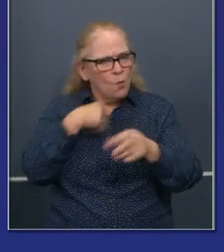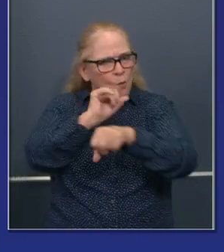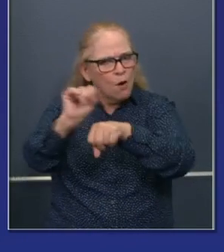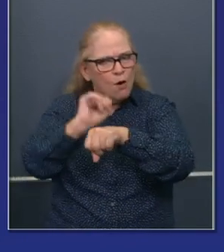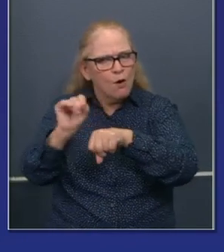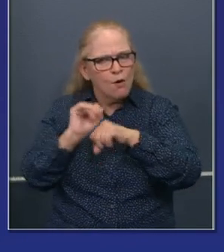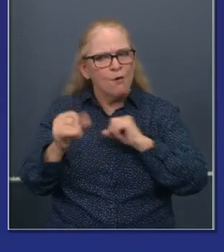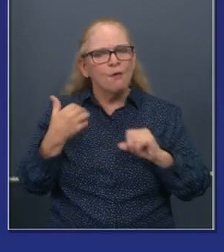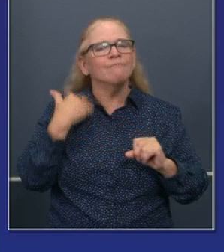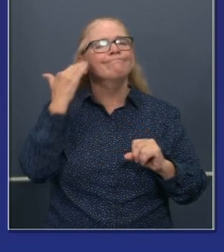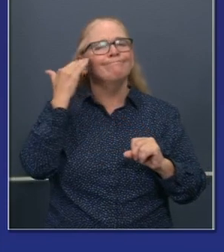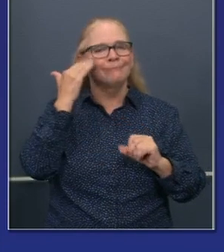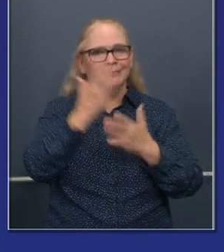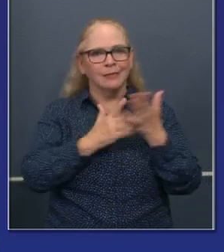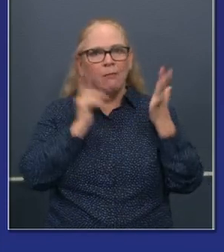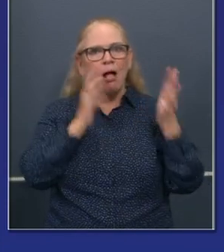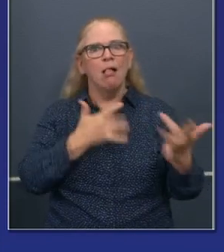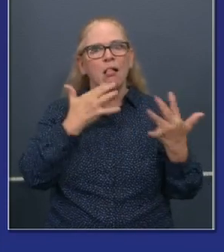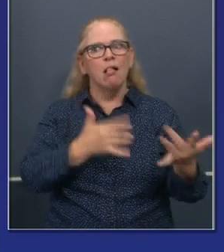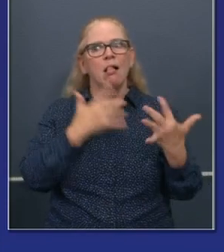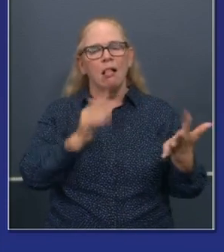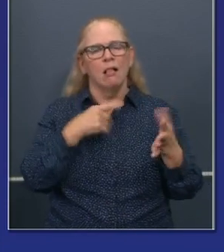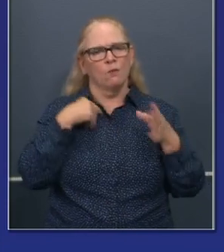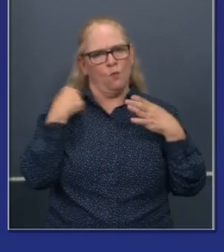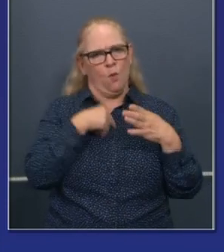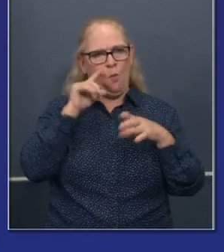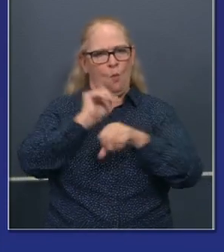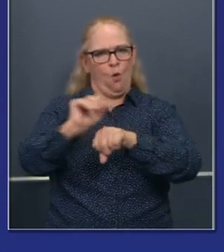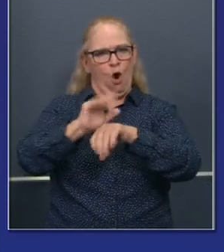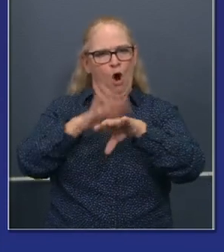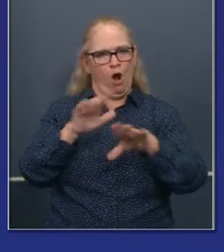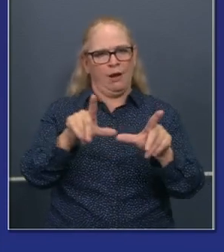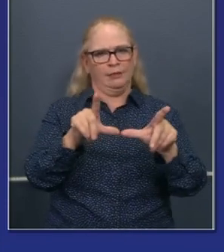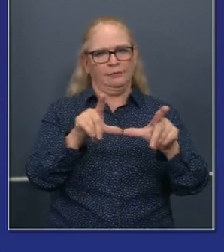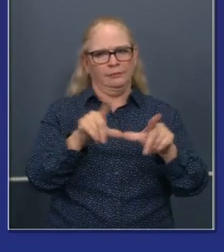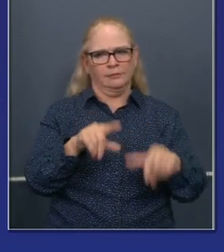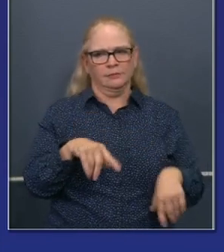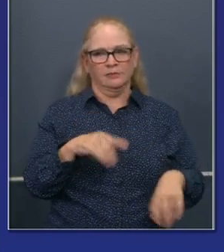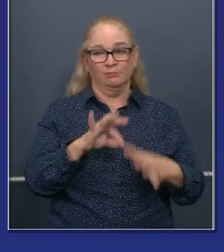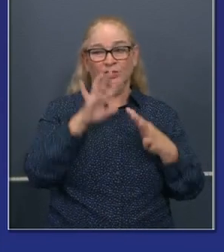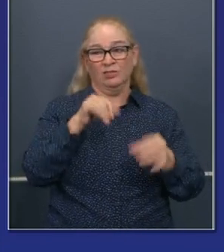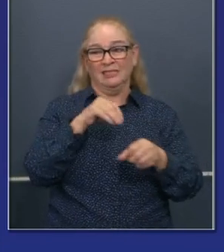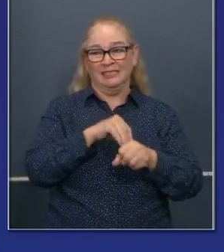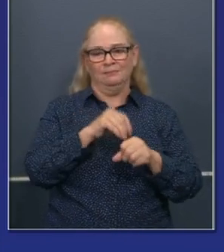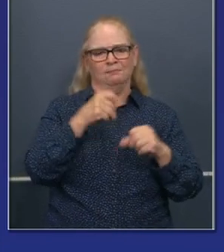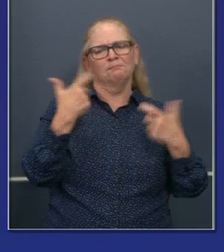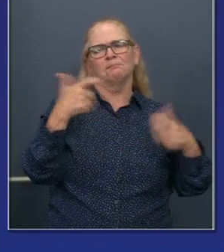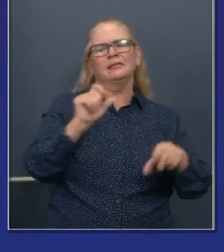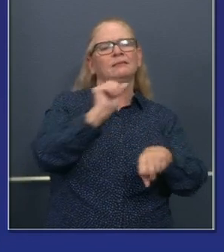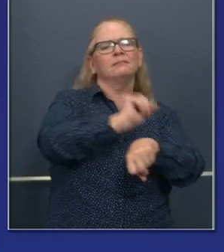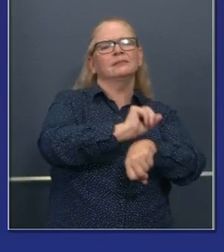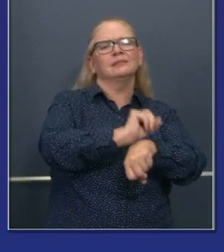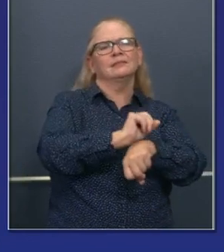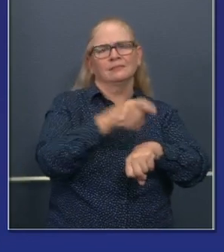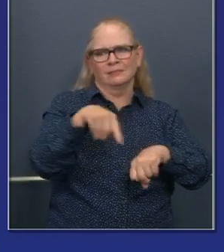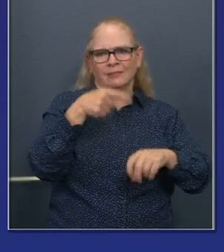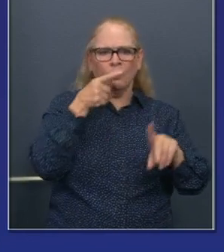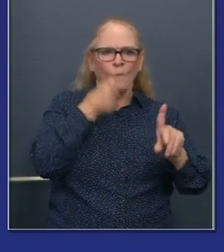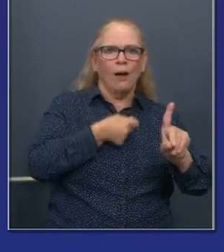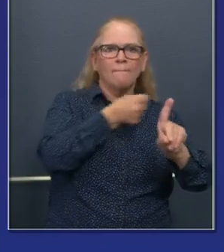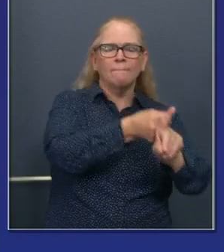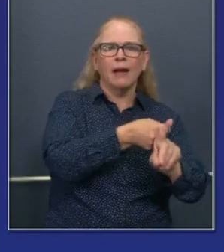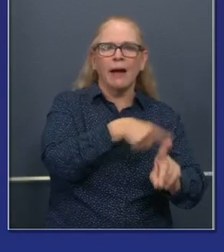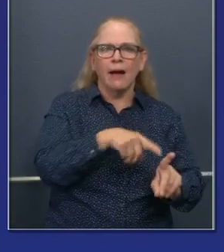this is an area we are focused on, particularly now in hard hit sectors of our economy, uh, that are going to need most support to recover,